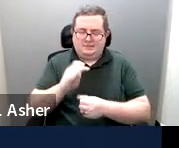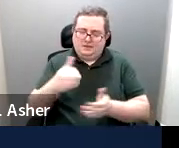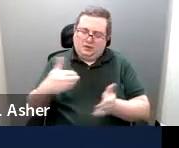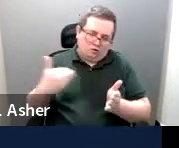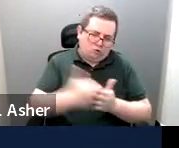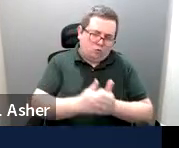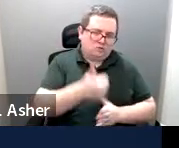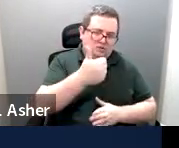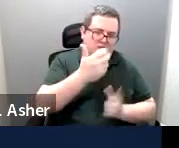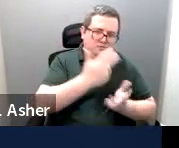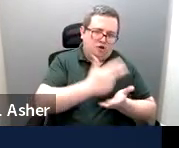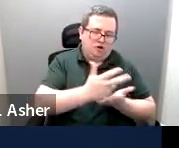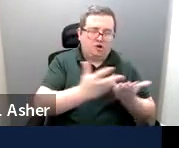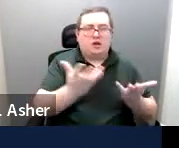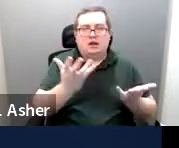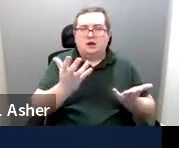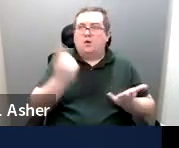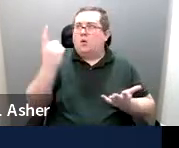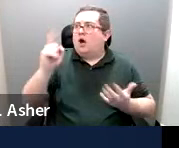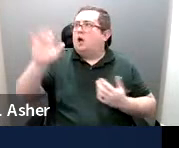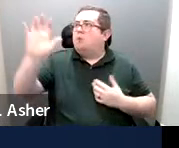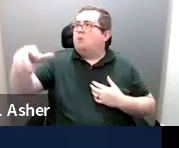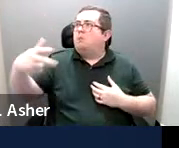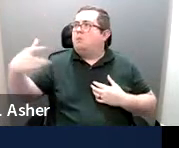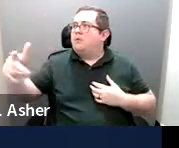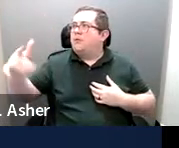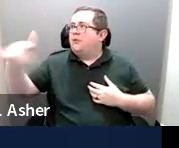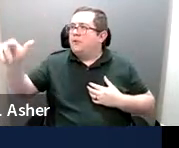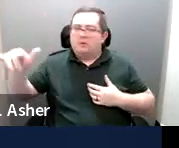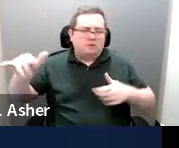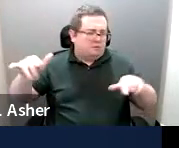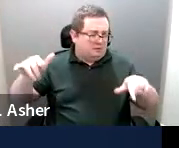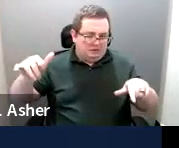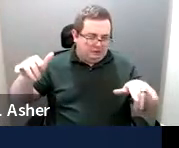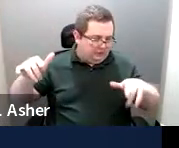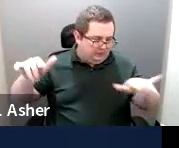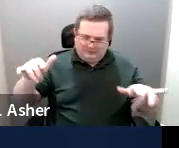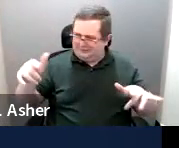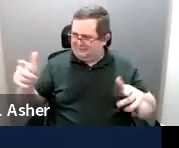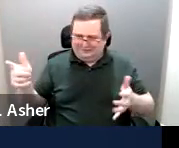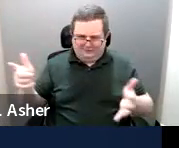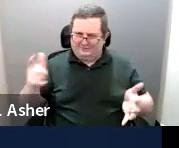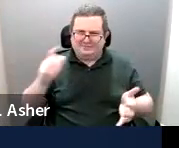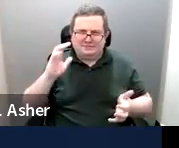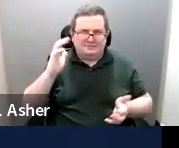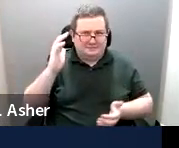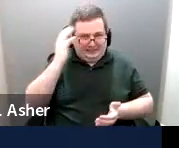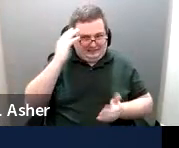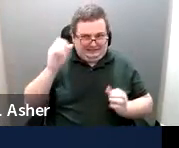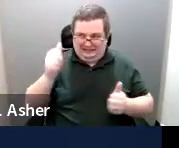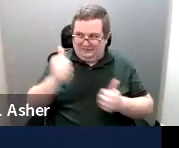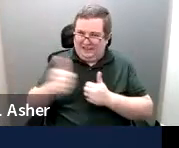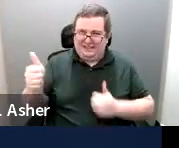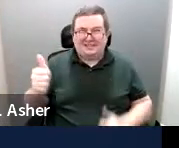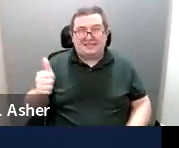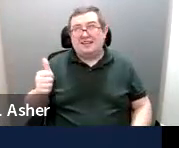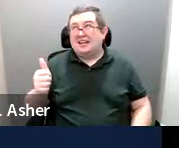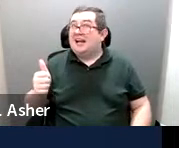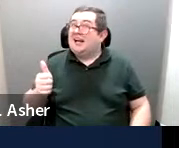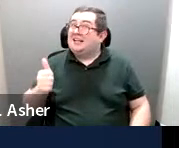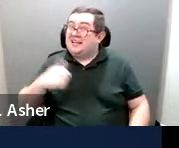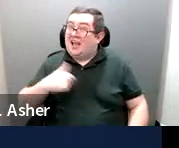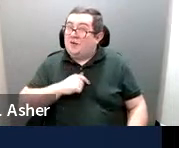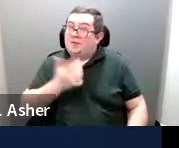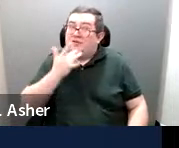lot rather than putting some in a satellite parking lot where you'd be further away from the building? Yeah. We would like it if you